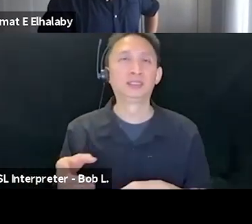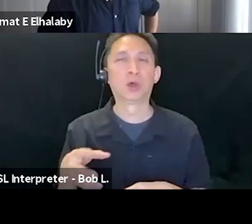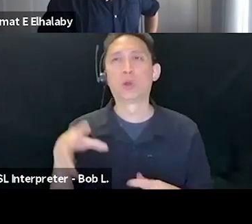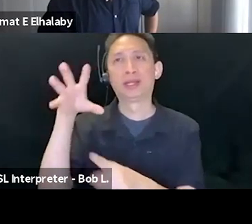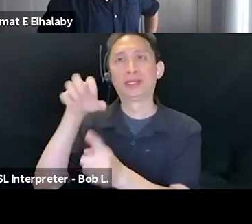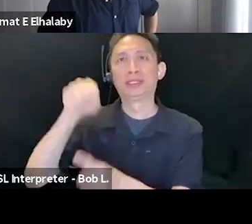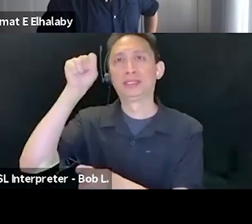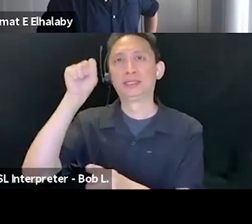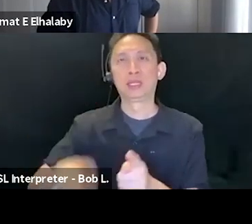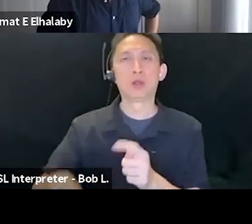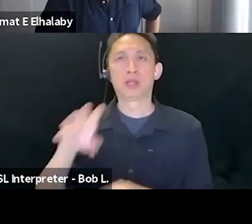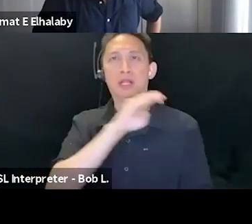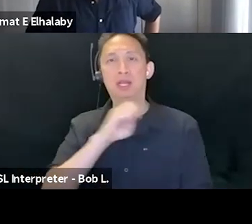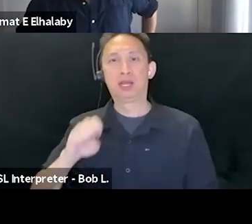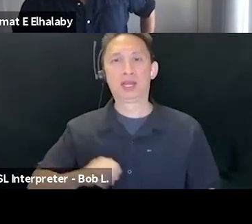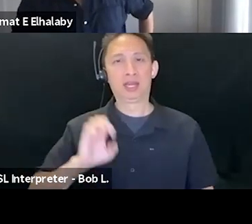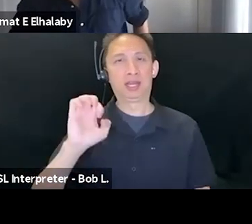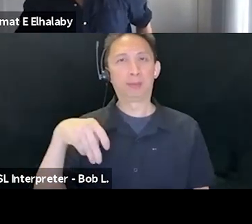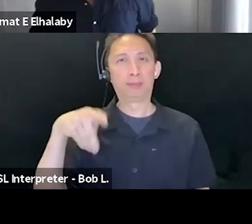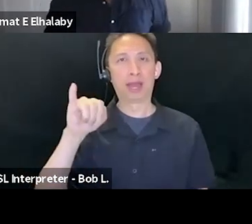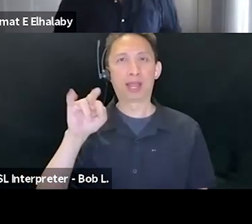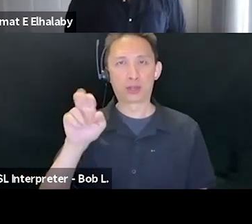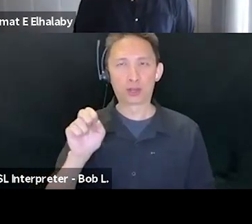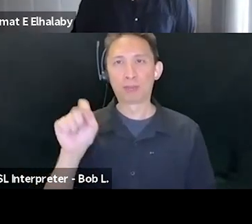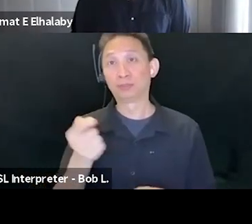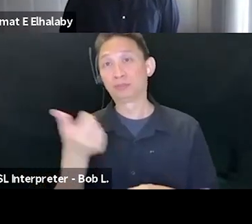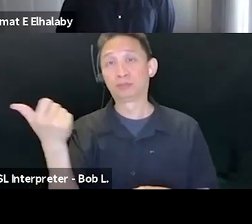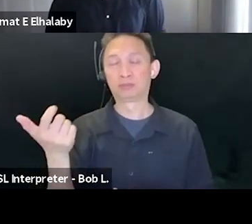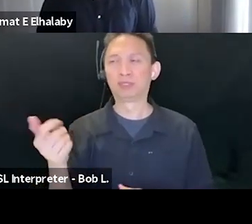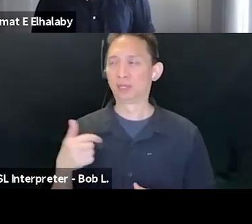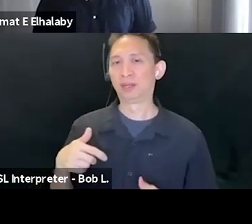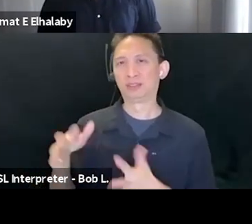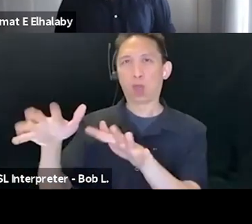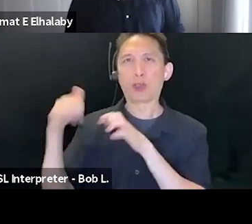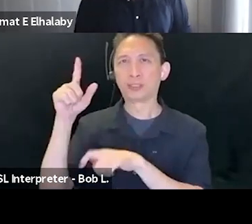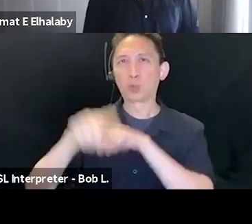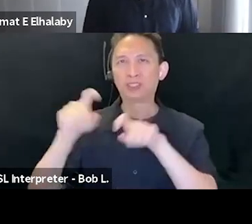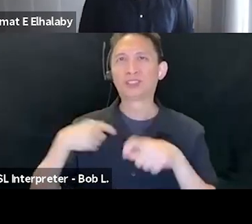empire? So those are two questions that I've paraphrased from, from the audience?